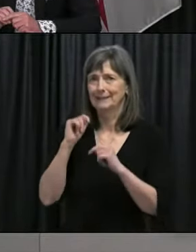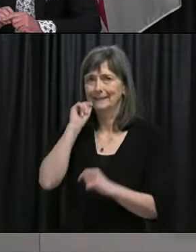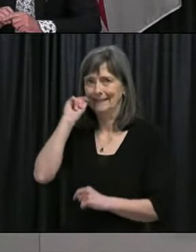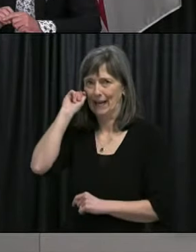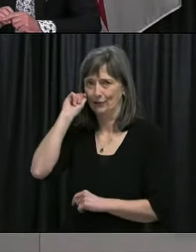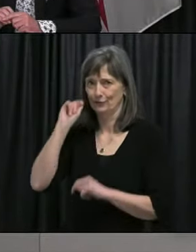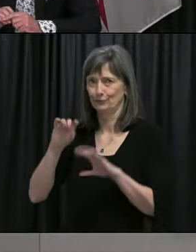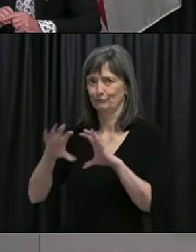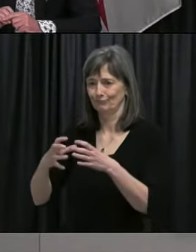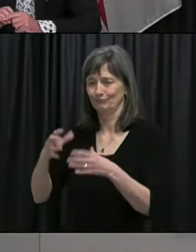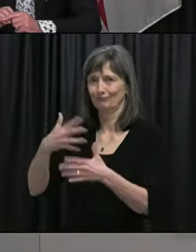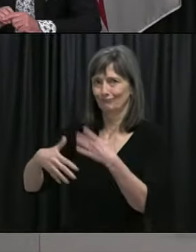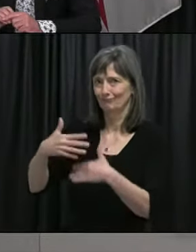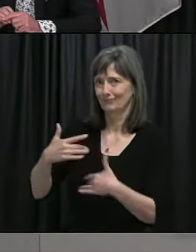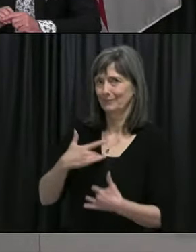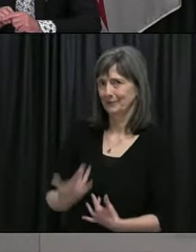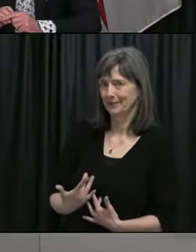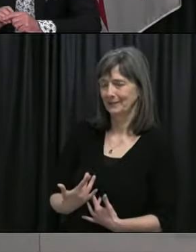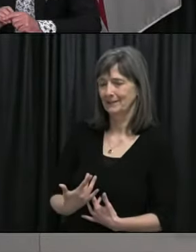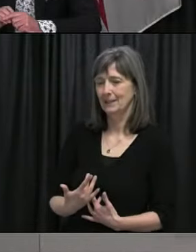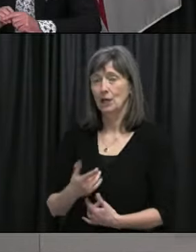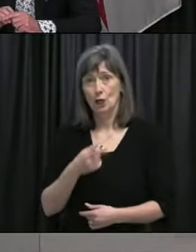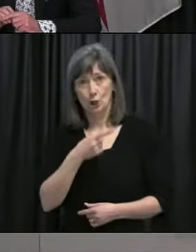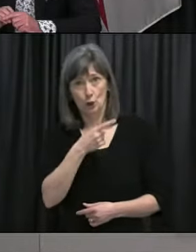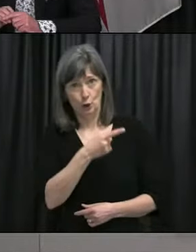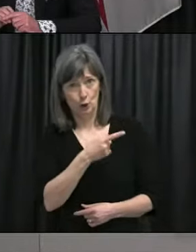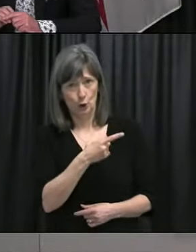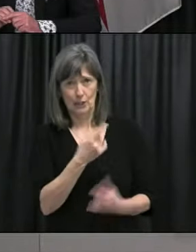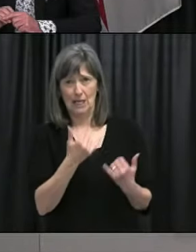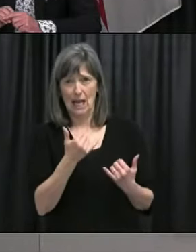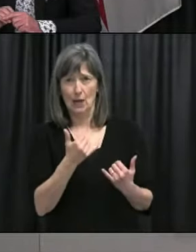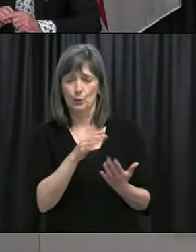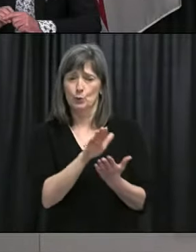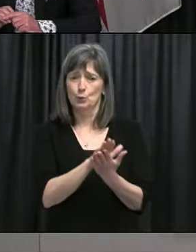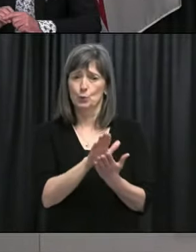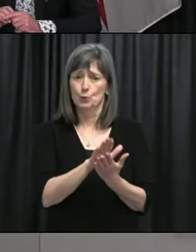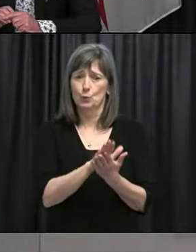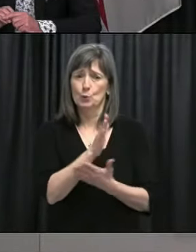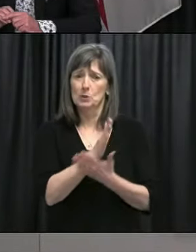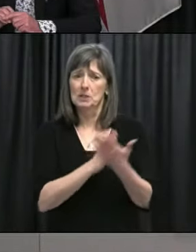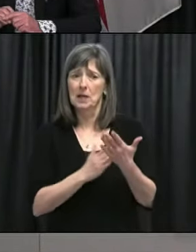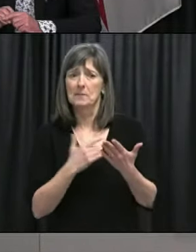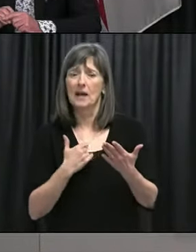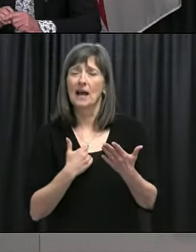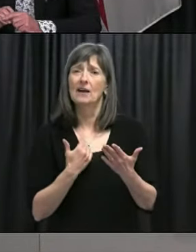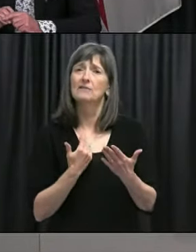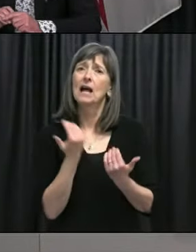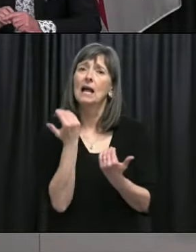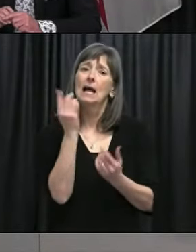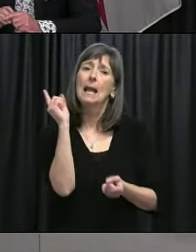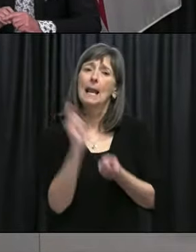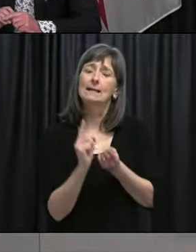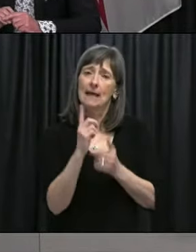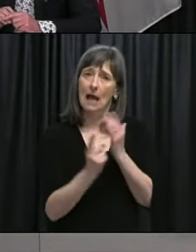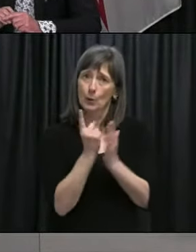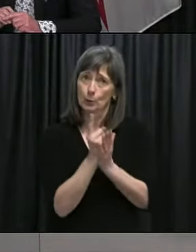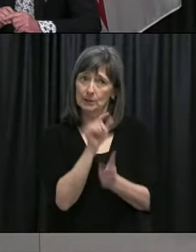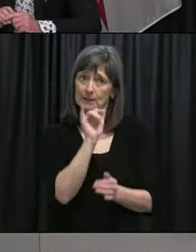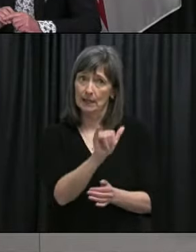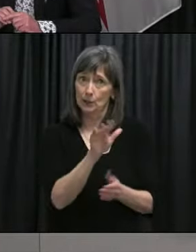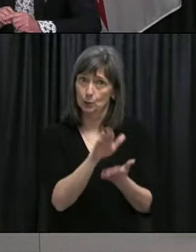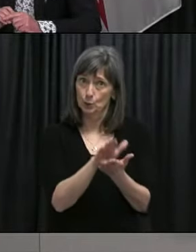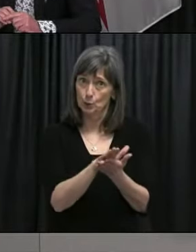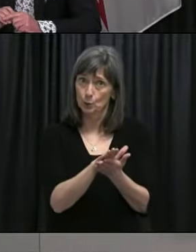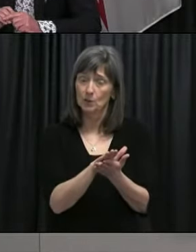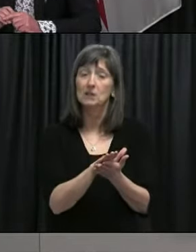Are you on board with the decision of some schools to compress the school day by limiting lunch periods and instead send kids